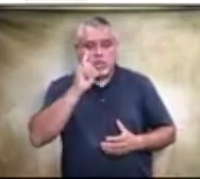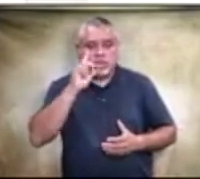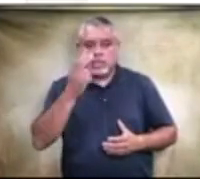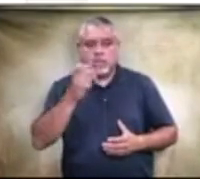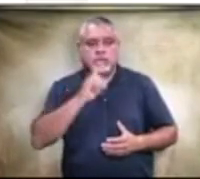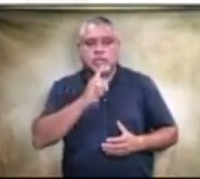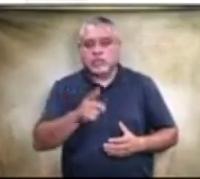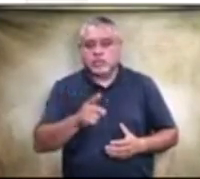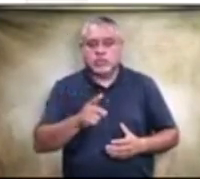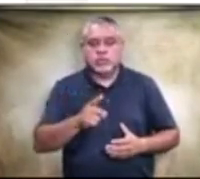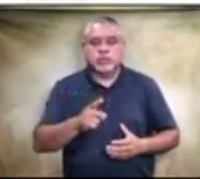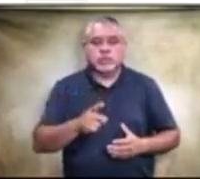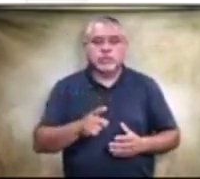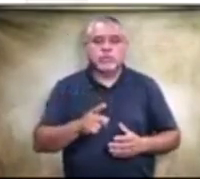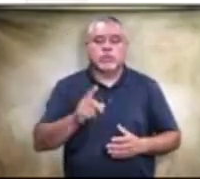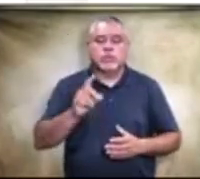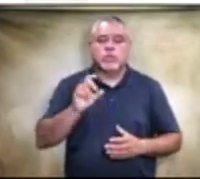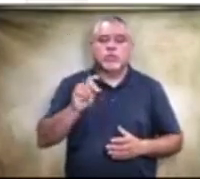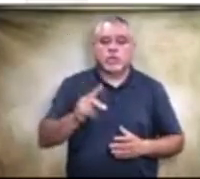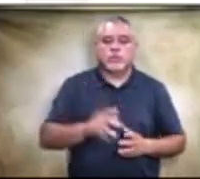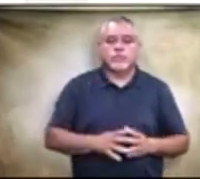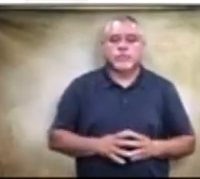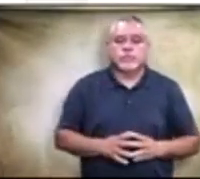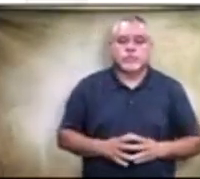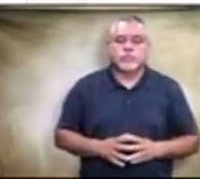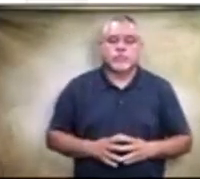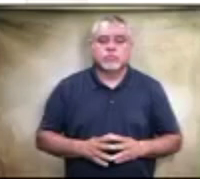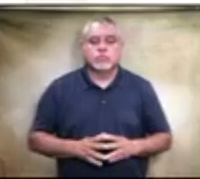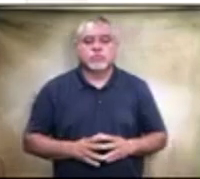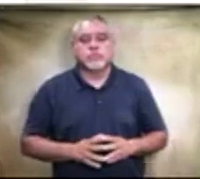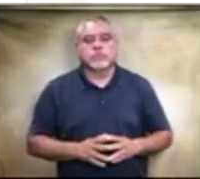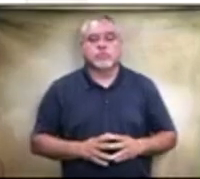is ma'am okay it's fine um okay